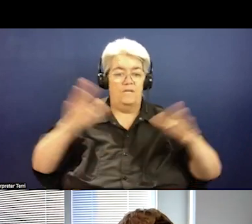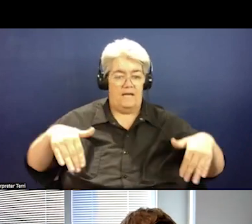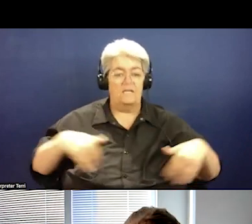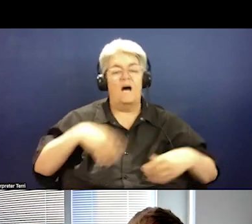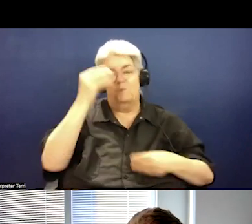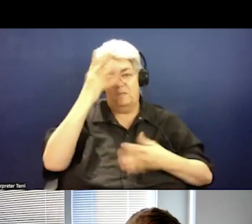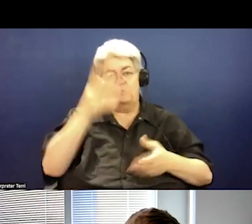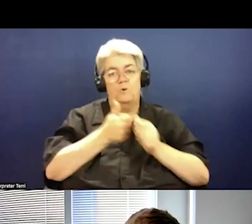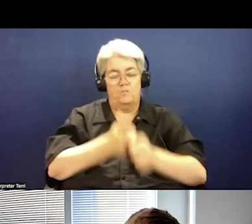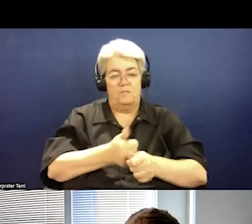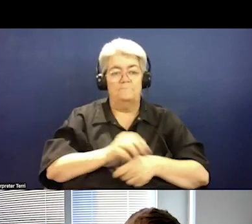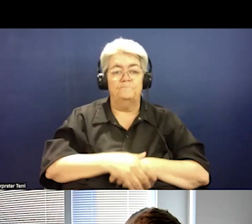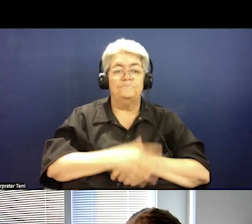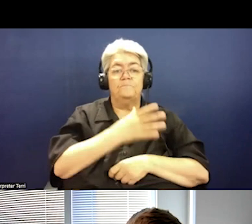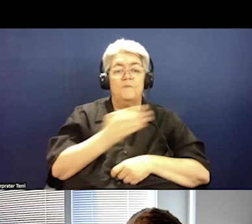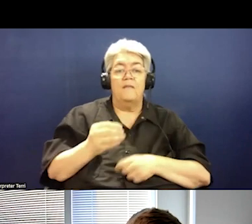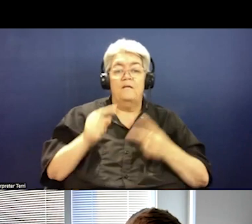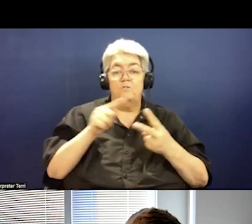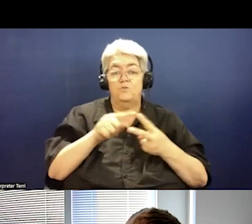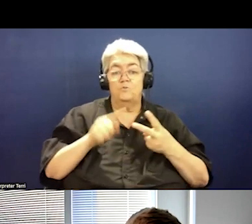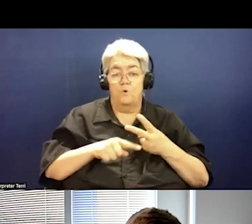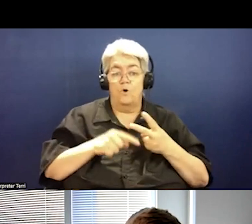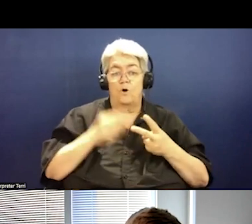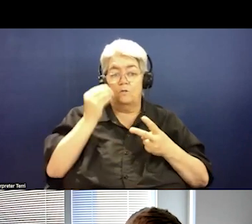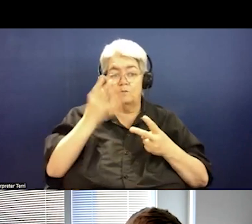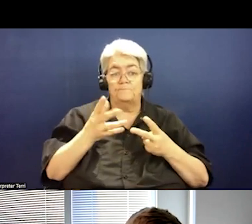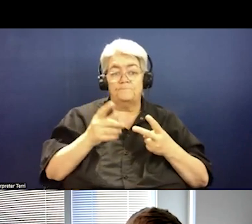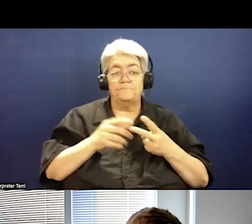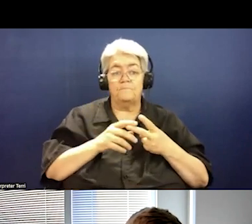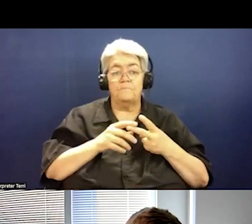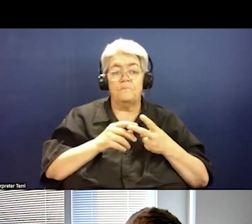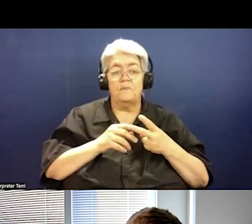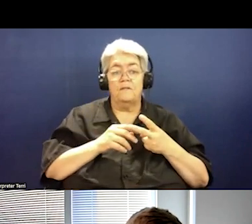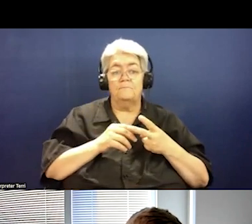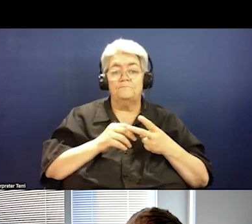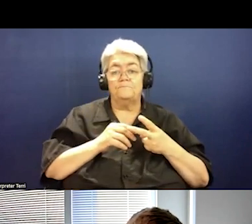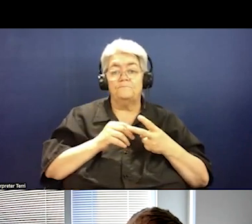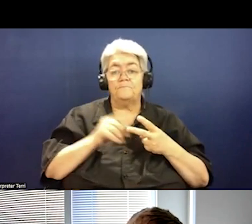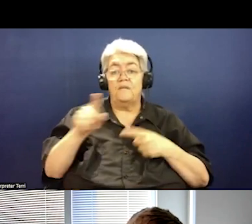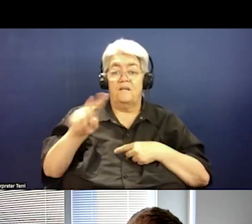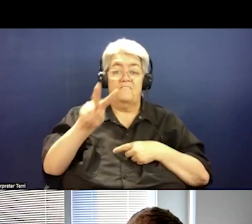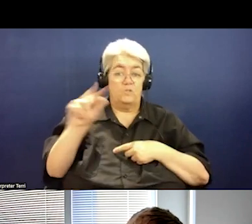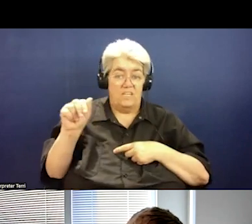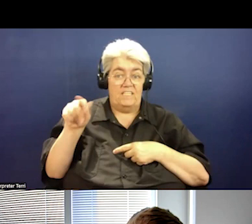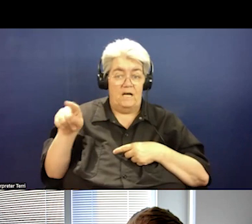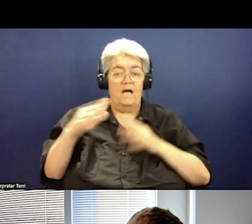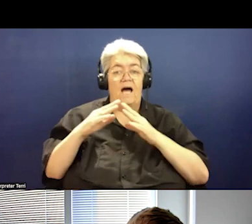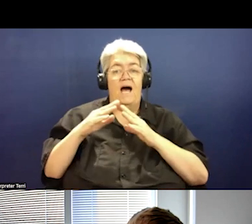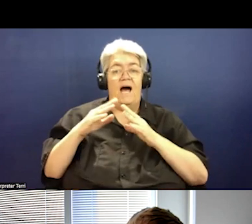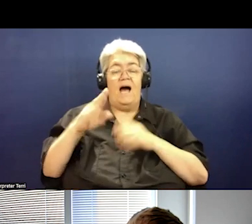updated. Um, and just two other things to flag, um, in the larger continuum. So in Virginia, we had house bill